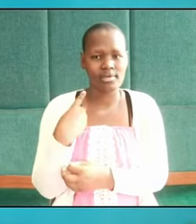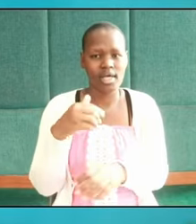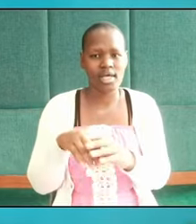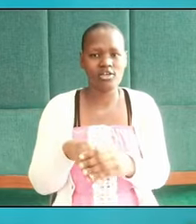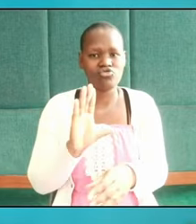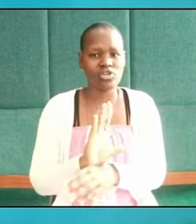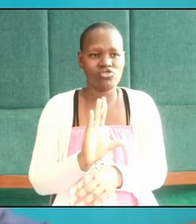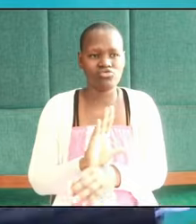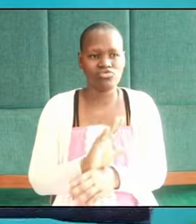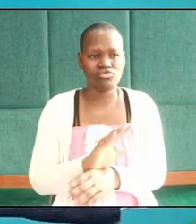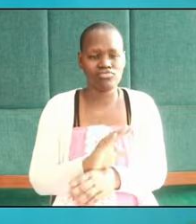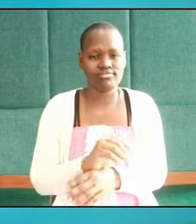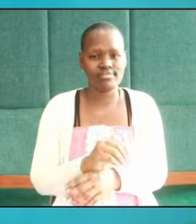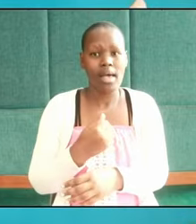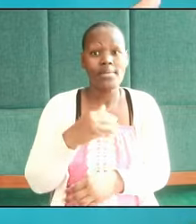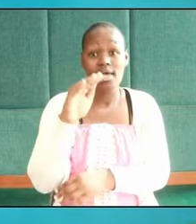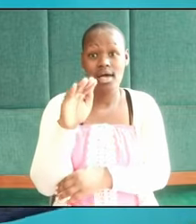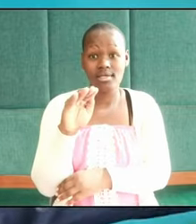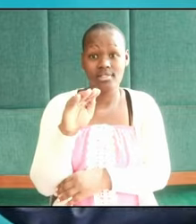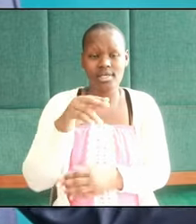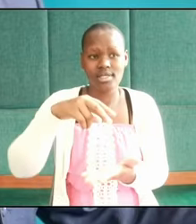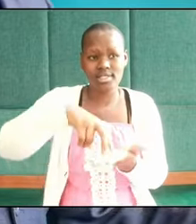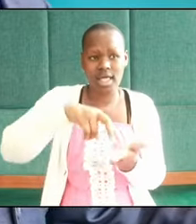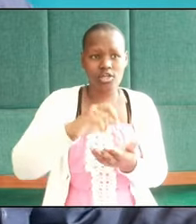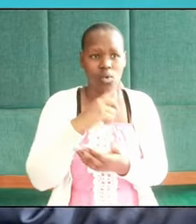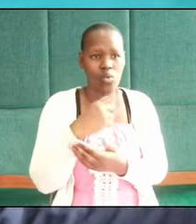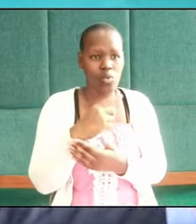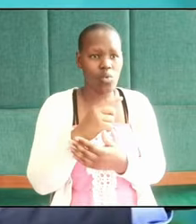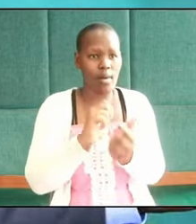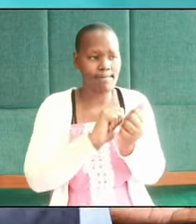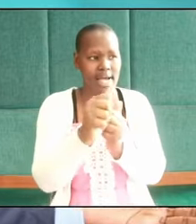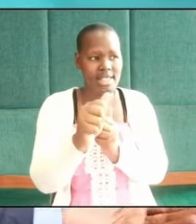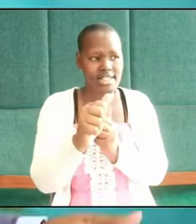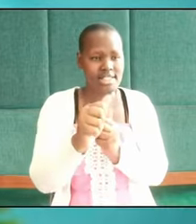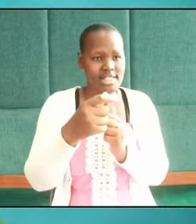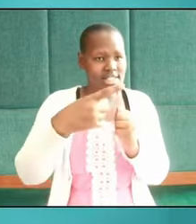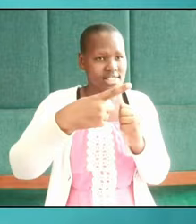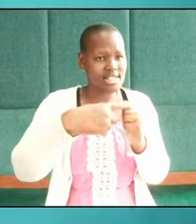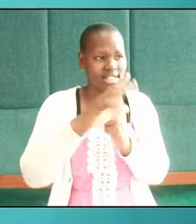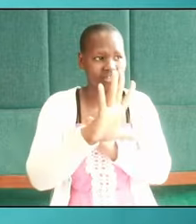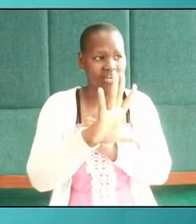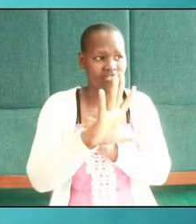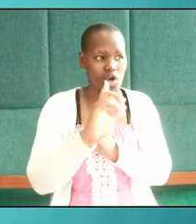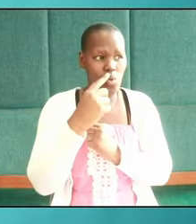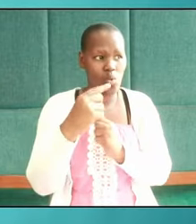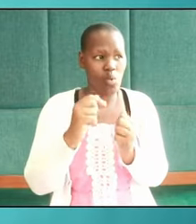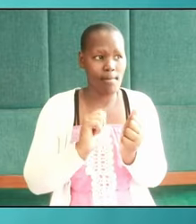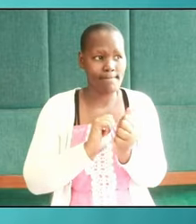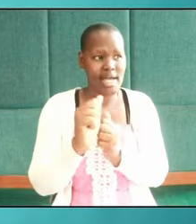congregation. May I ask that they stand wherever they are and wave to us, these